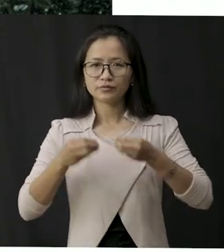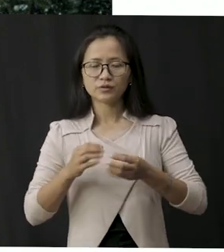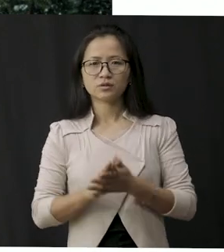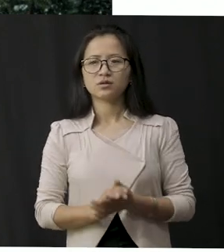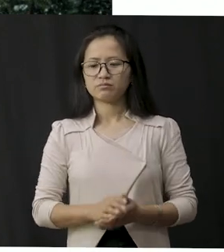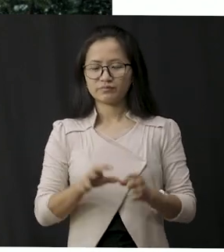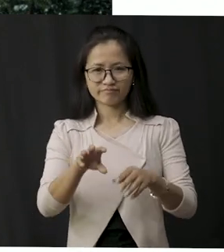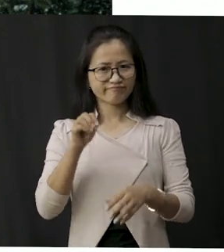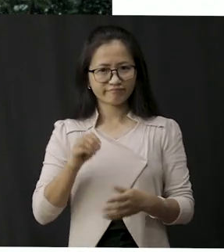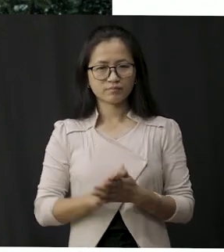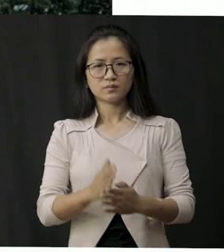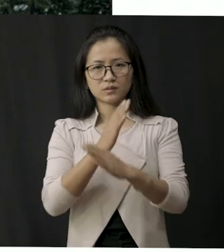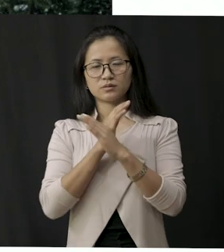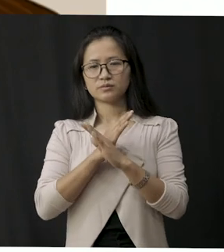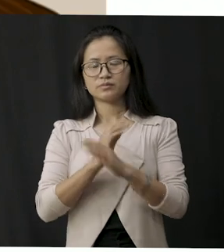getting sick